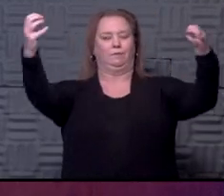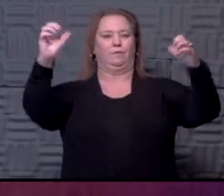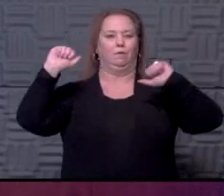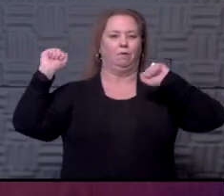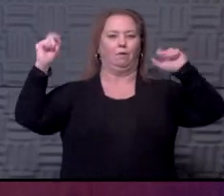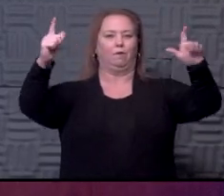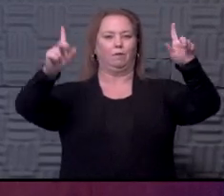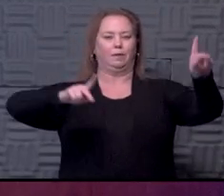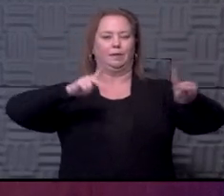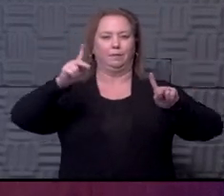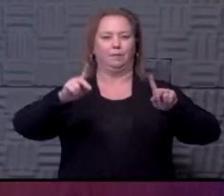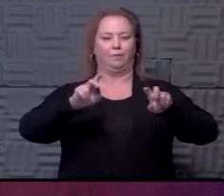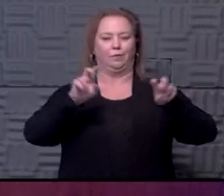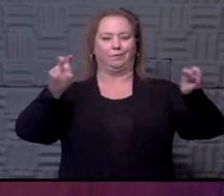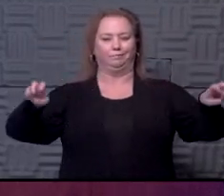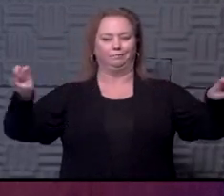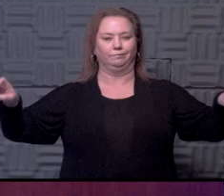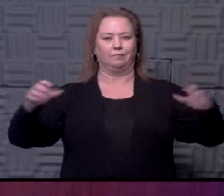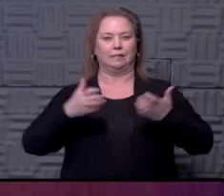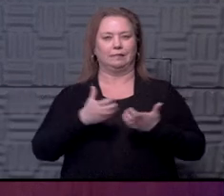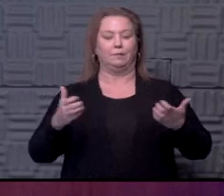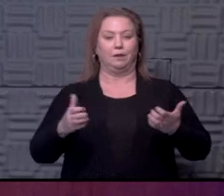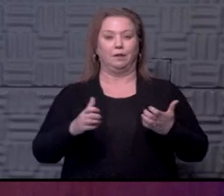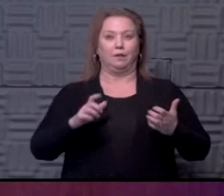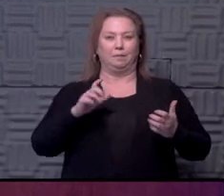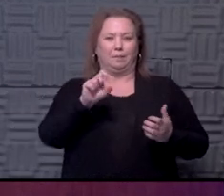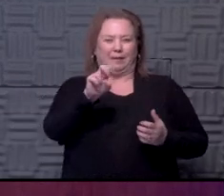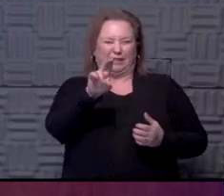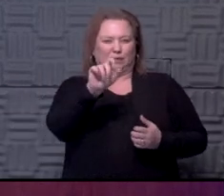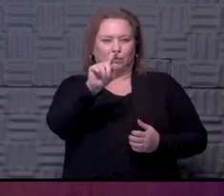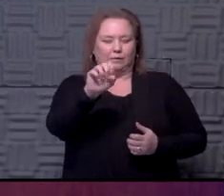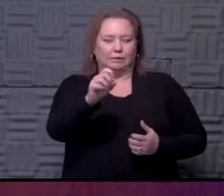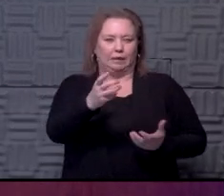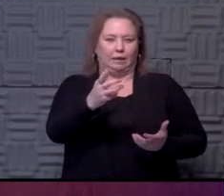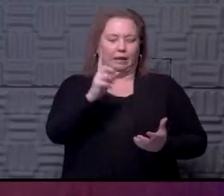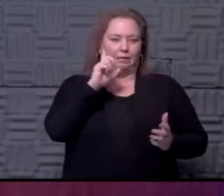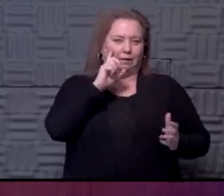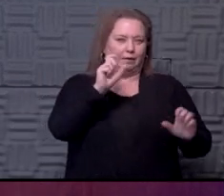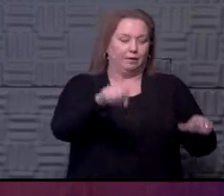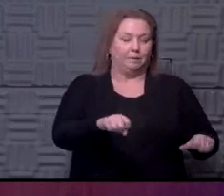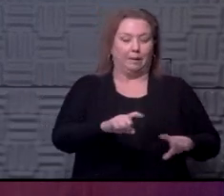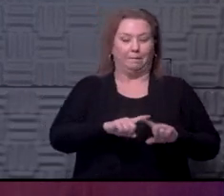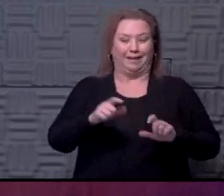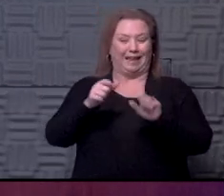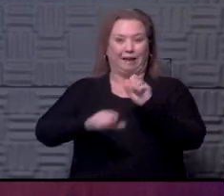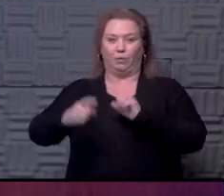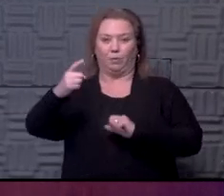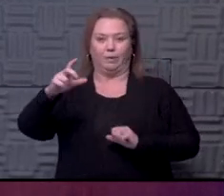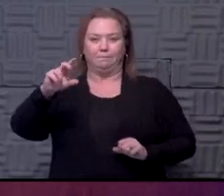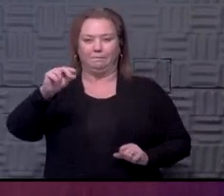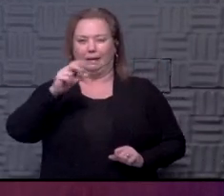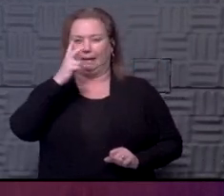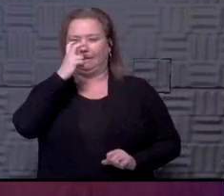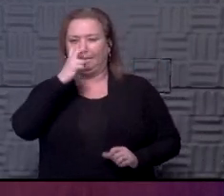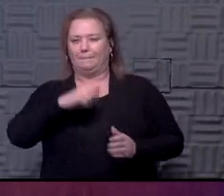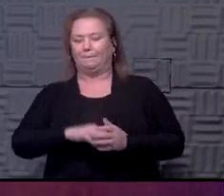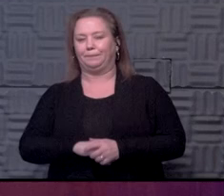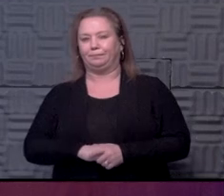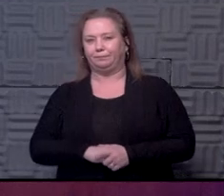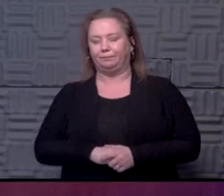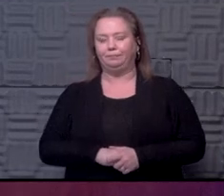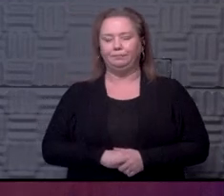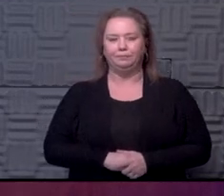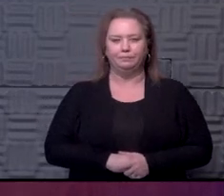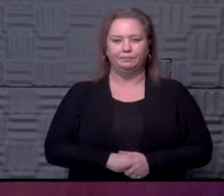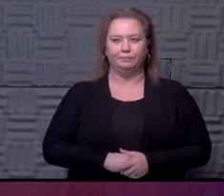population if you can space seats out. So I wouldn't be surprised to see a little bit, but I would also be surprised if it were everyone coming into the stadium sort of answer in